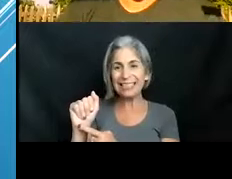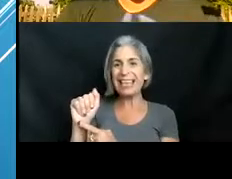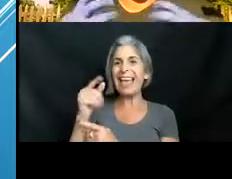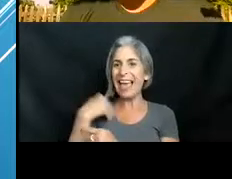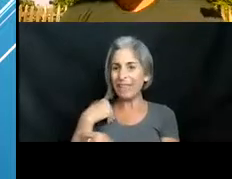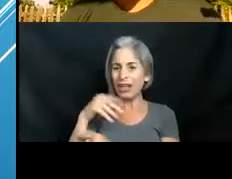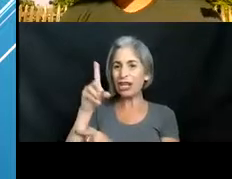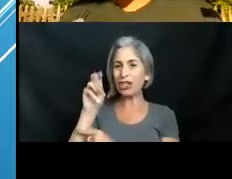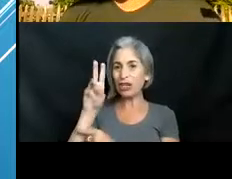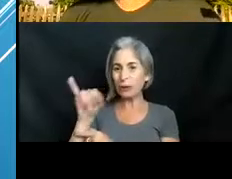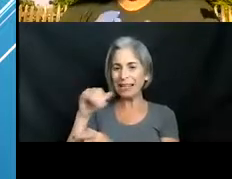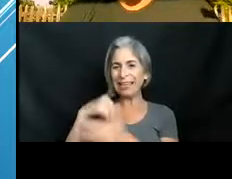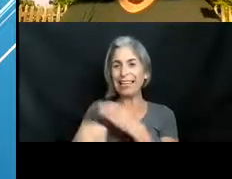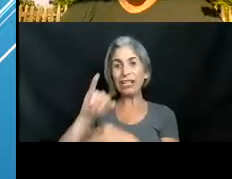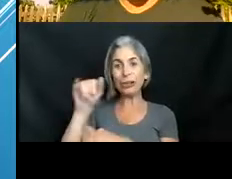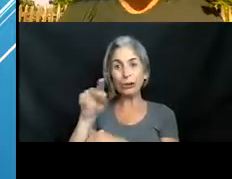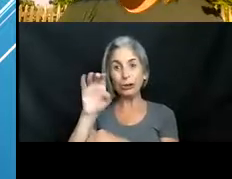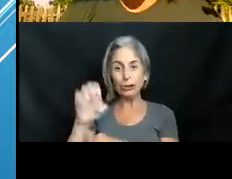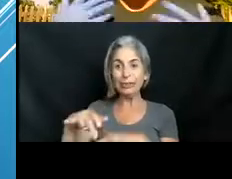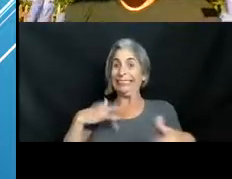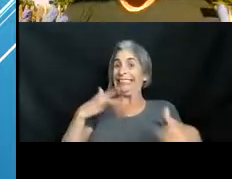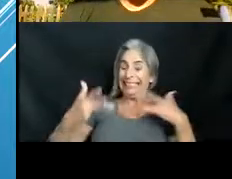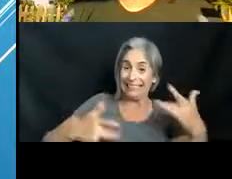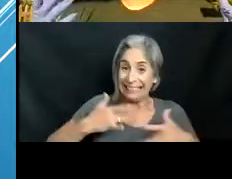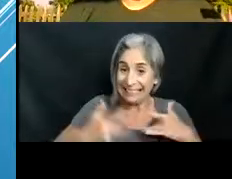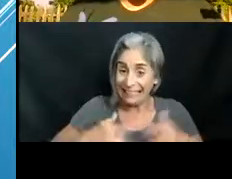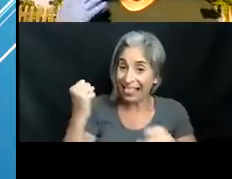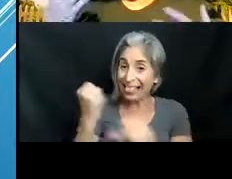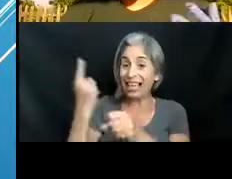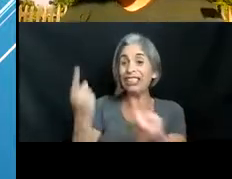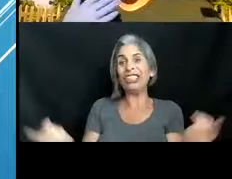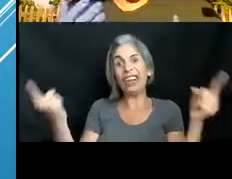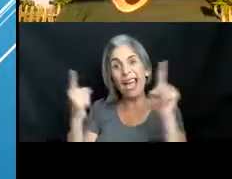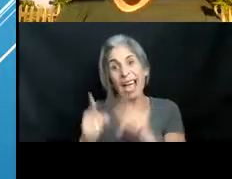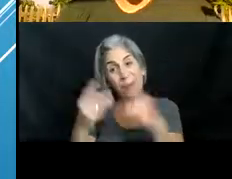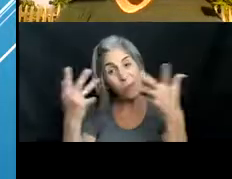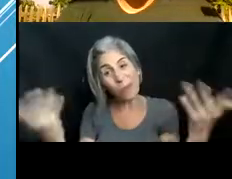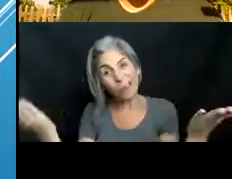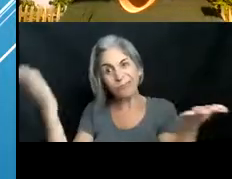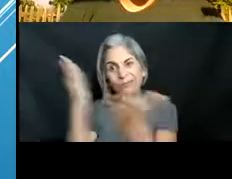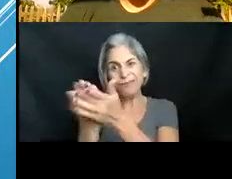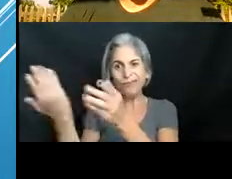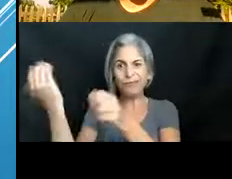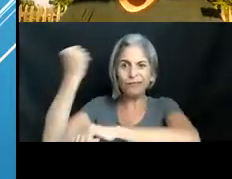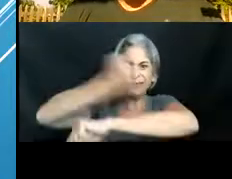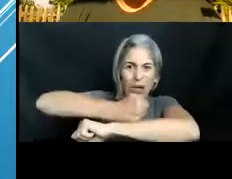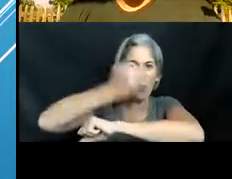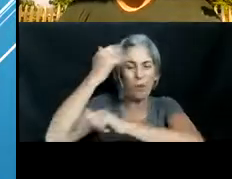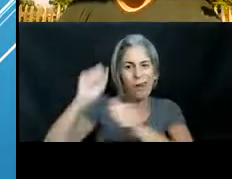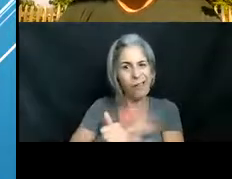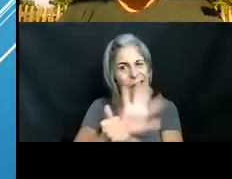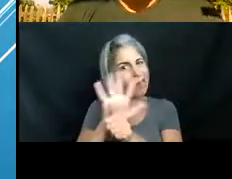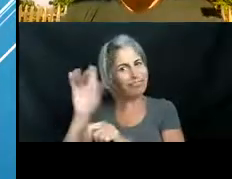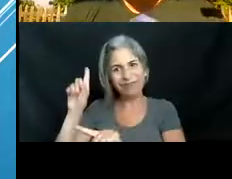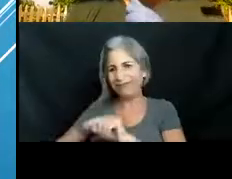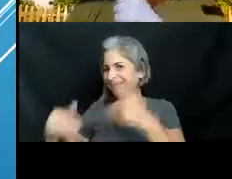awesome. I was so excited. Last year, we had signed up for a few. And then, of course, everything had to slow down or shut down. And we were not able